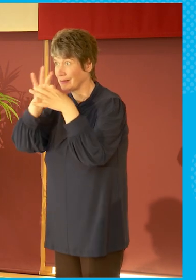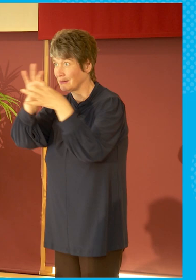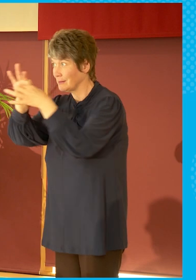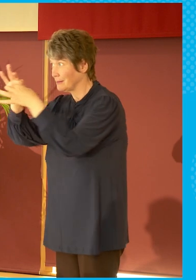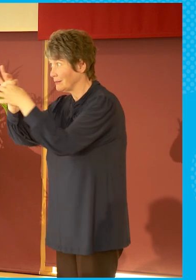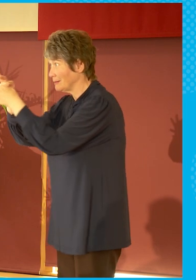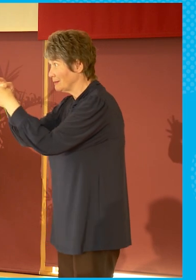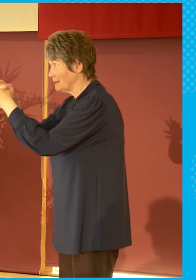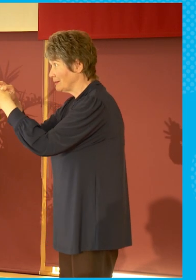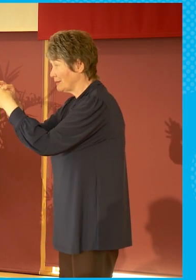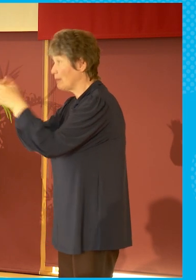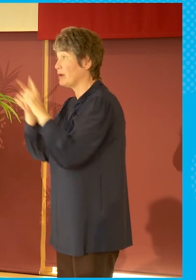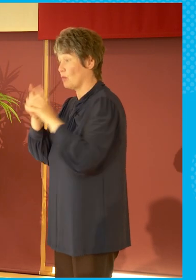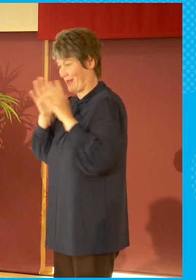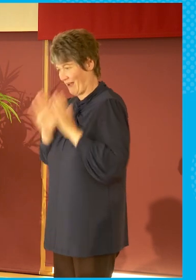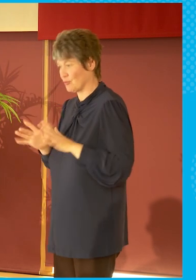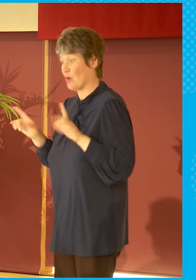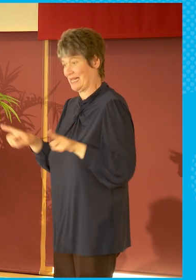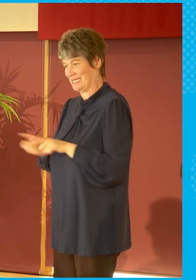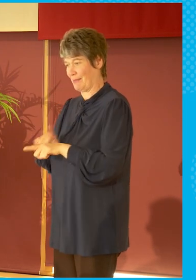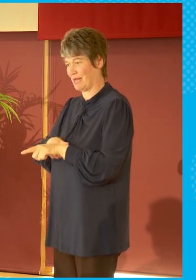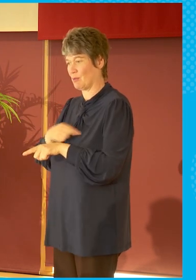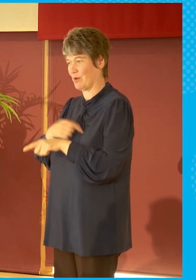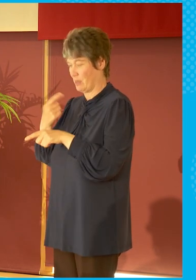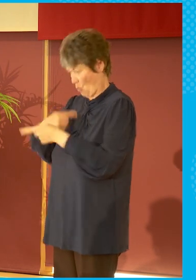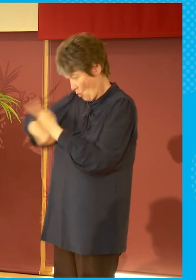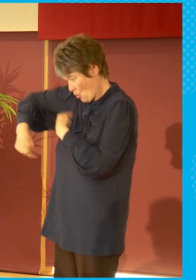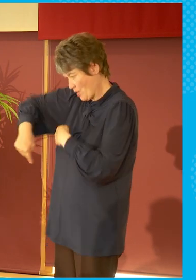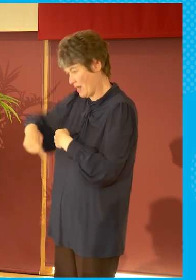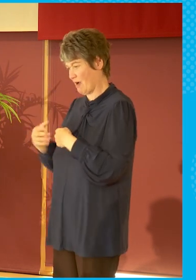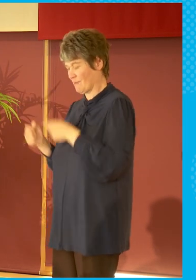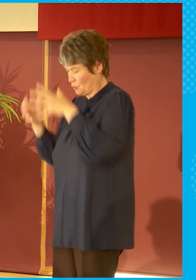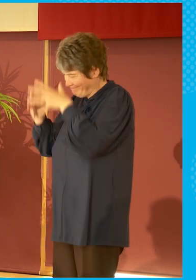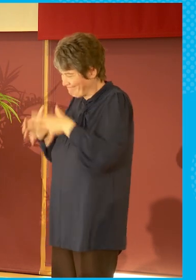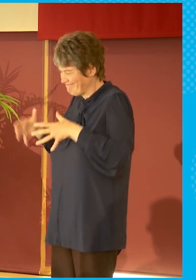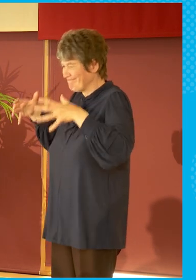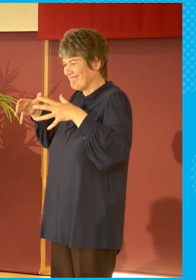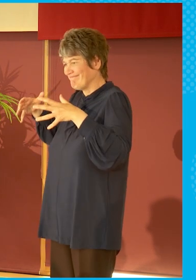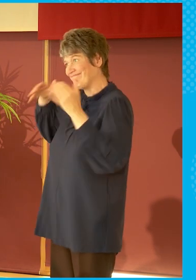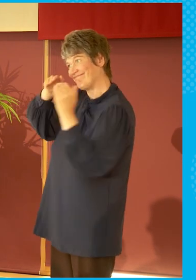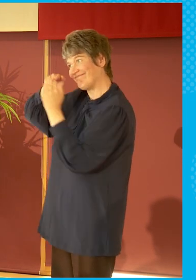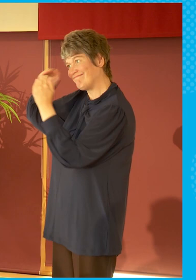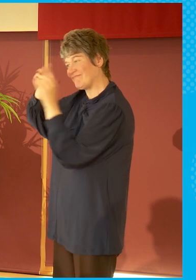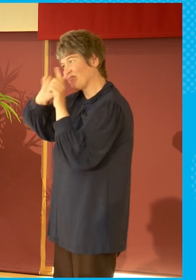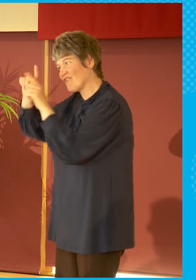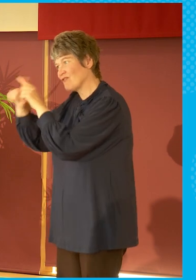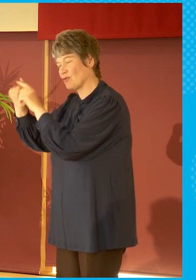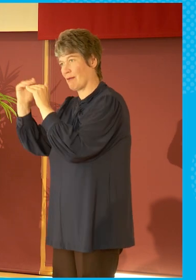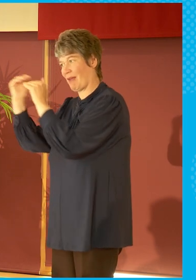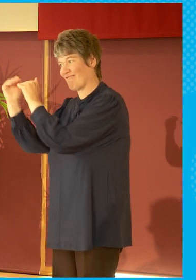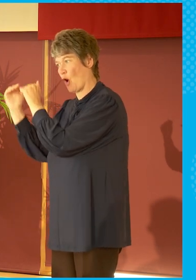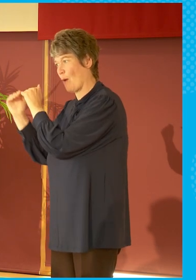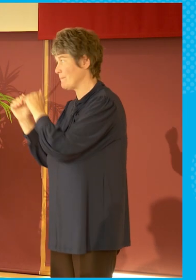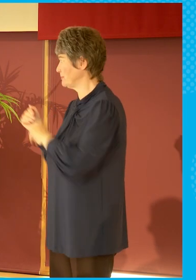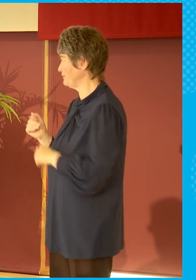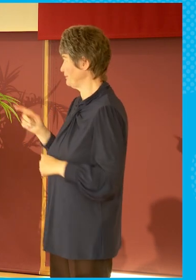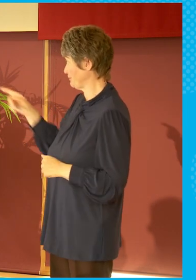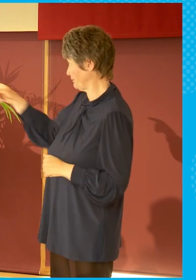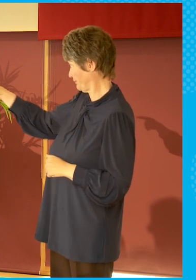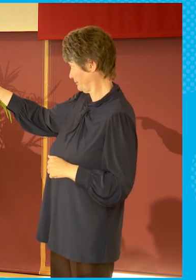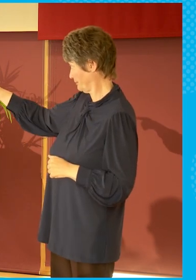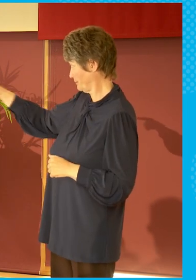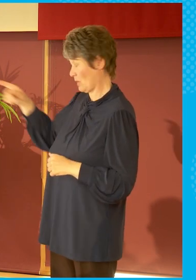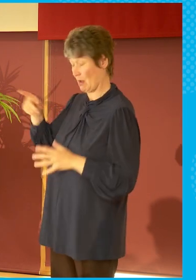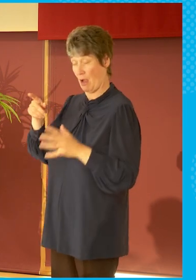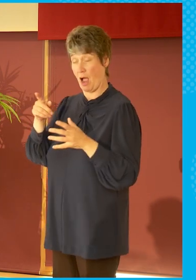and being relevant with the audiences that are consuming in all different platforms. At end of those breaking news moments, people do come to their public